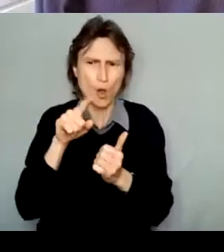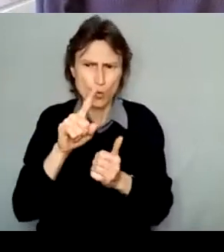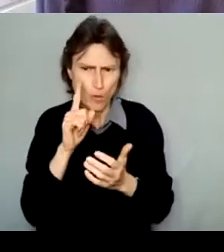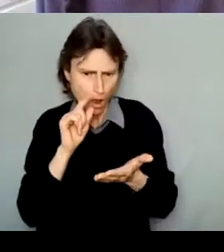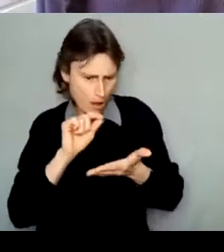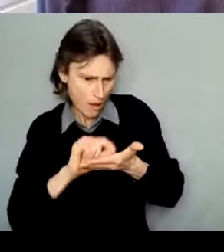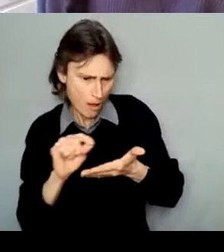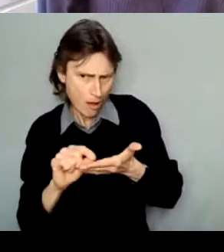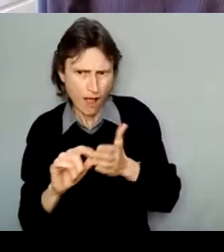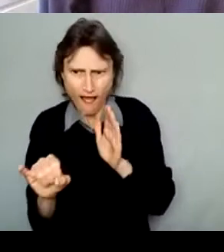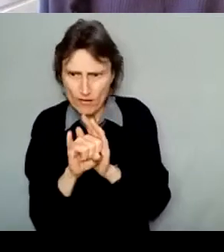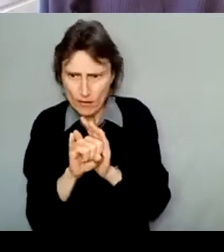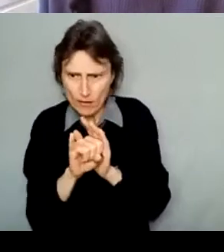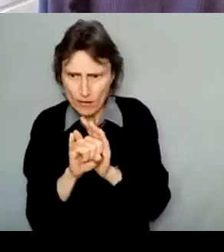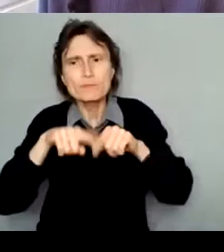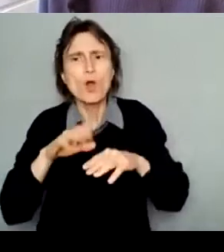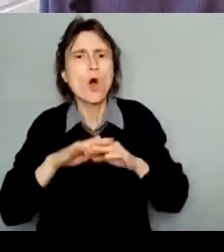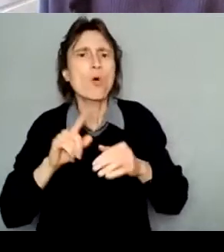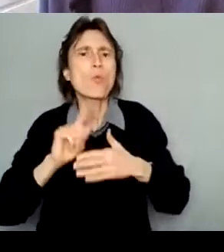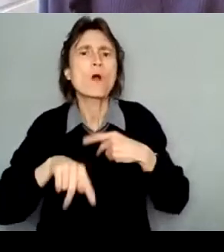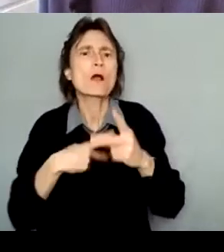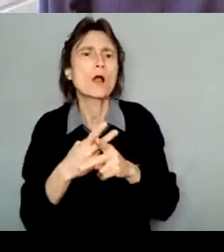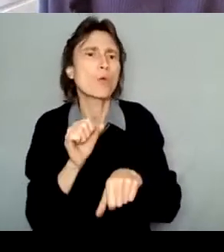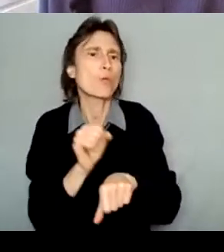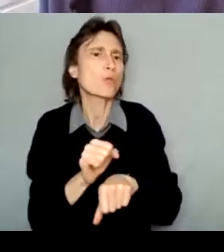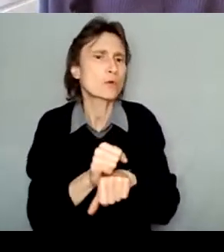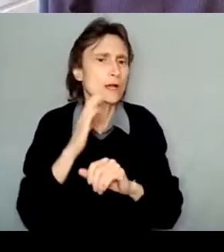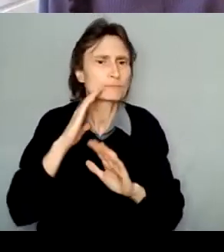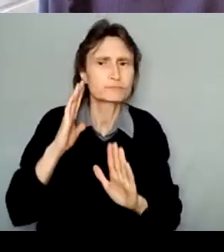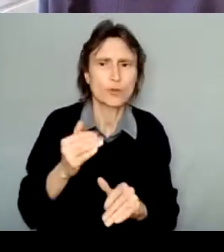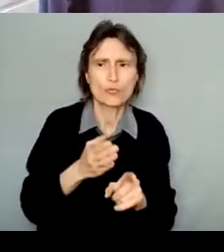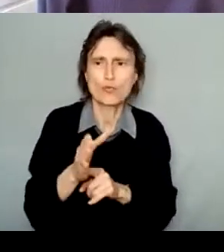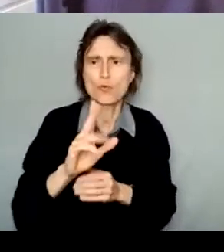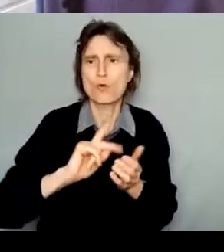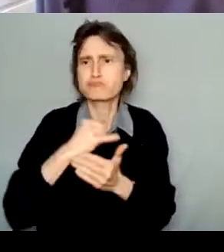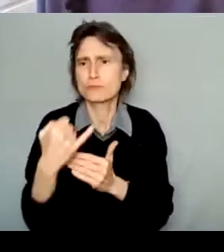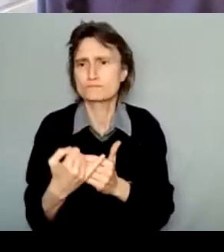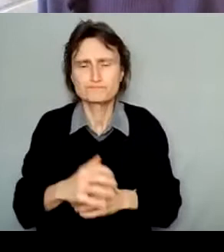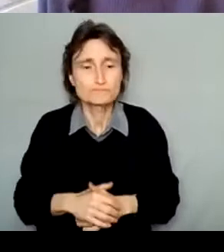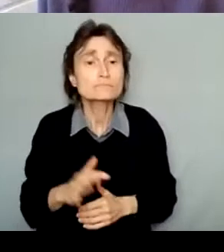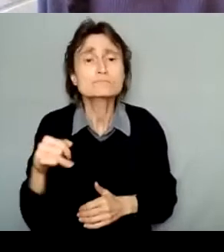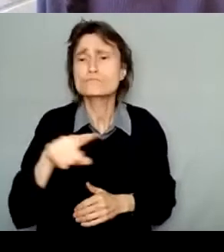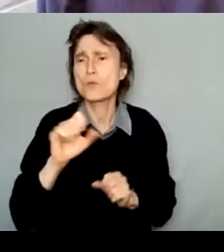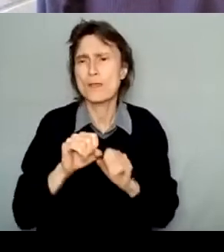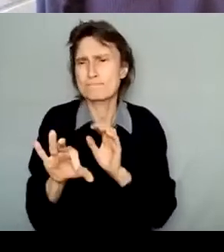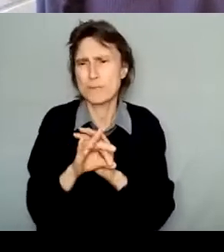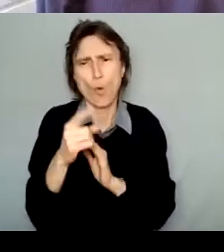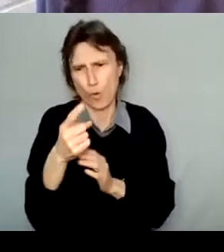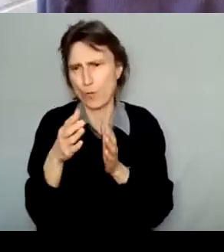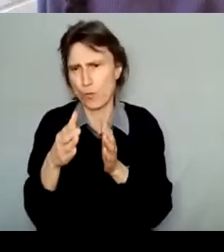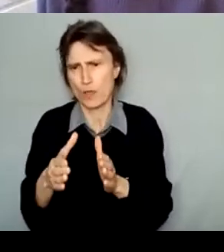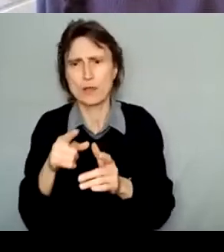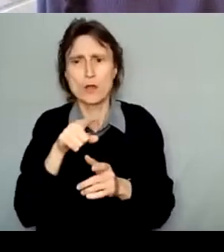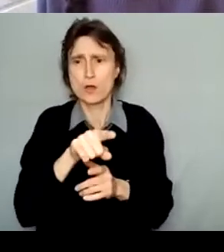vary based on the type of project or the type of work being done. It's likely that you will choose one method to pay yourself from the